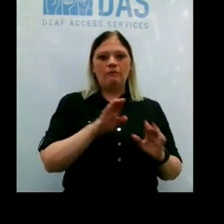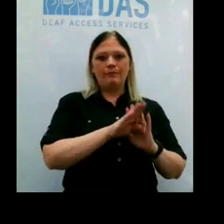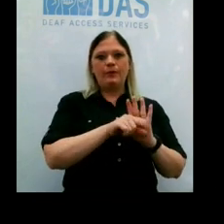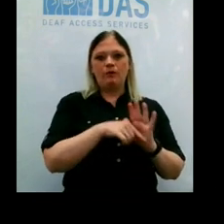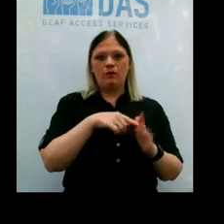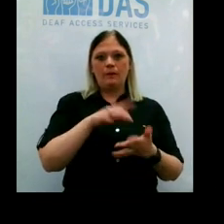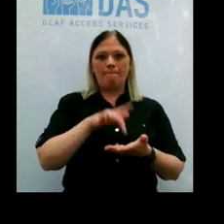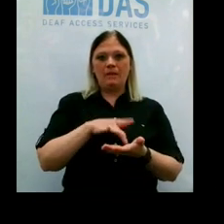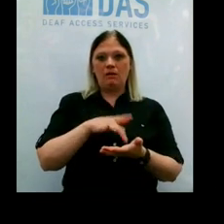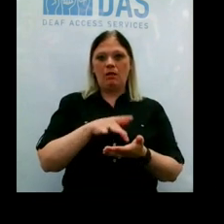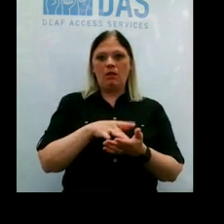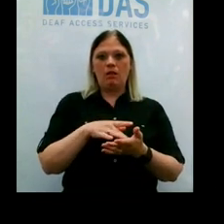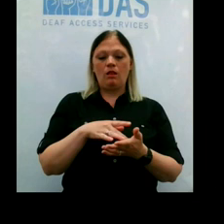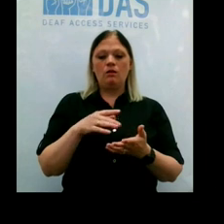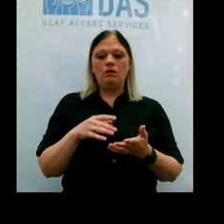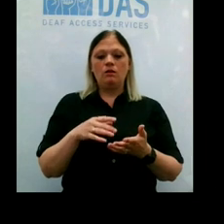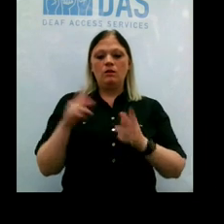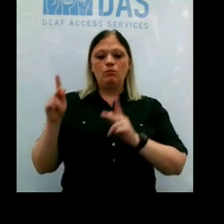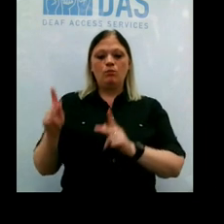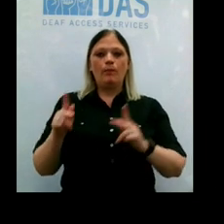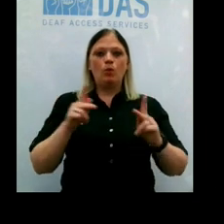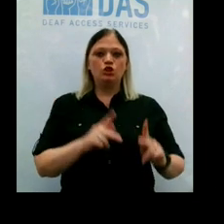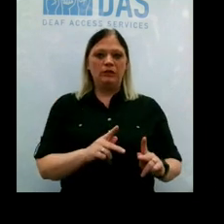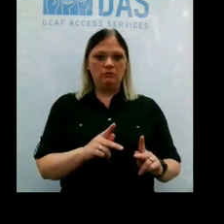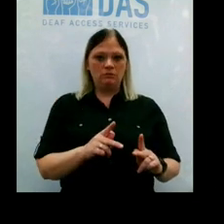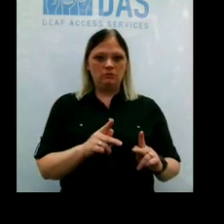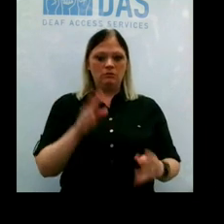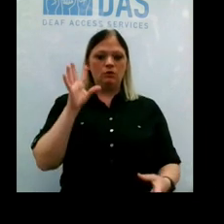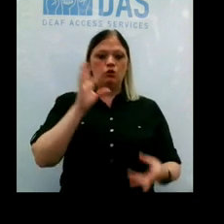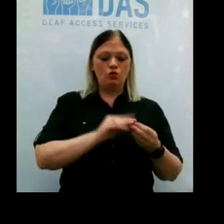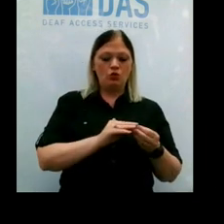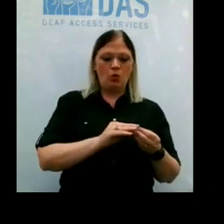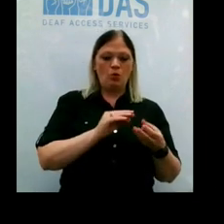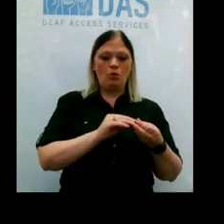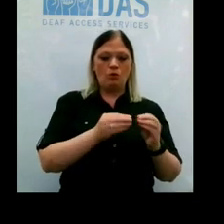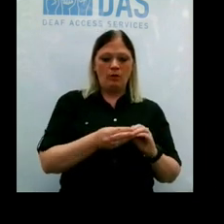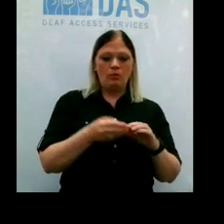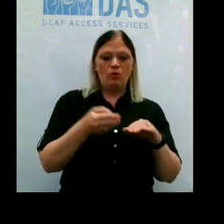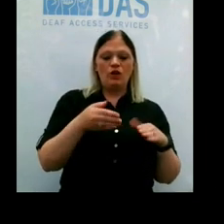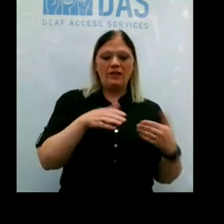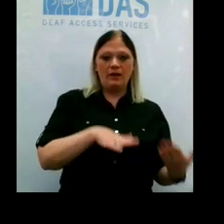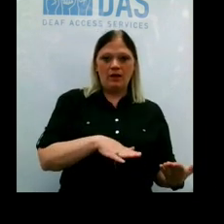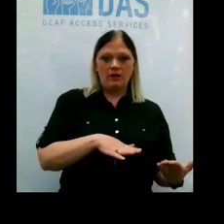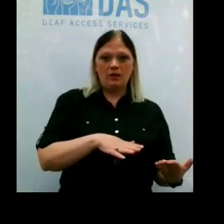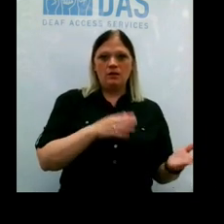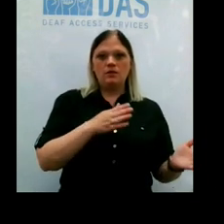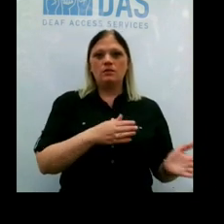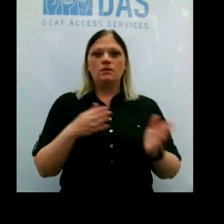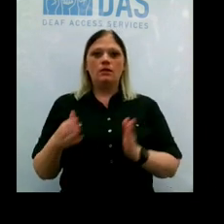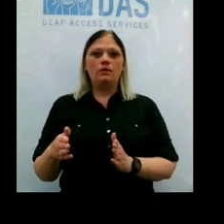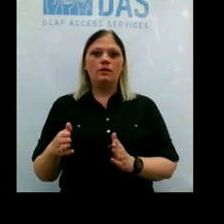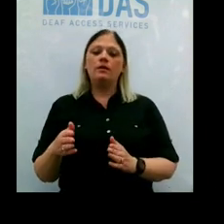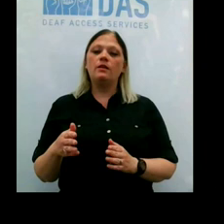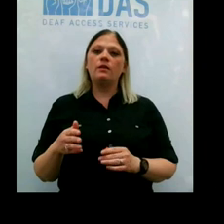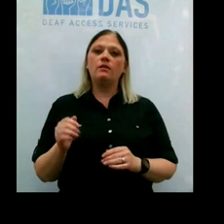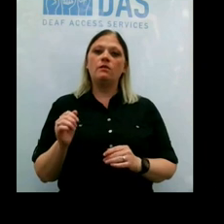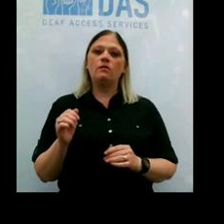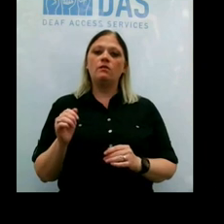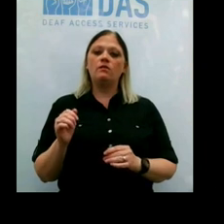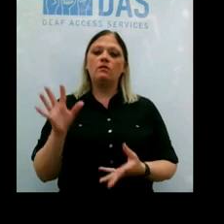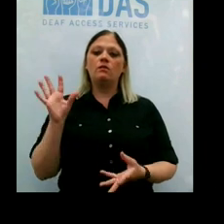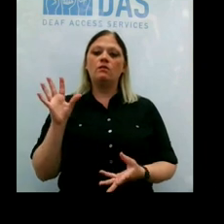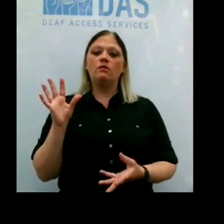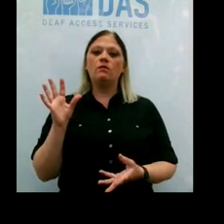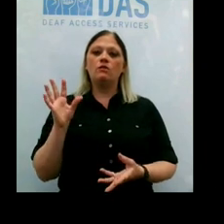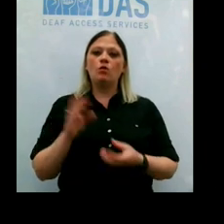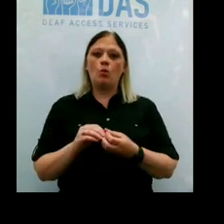column is the proportion of each race of the total number of vitalities. And then on the right-hand column is looking at